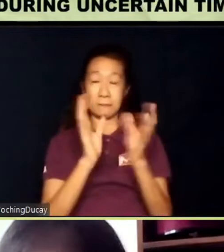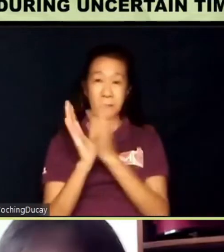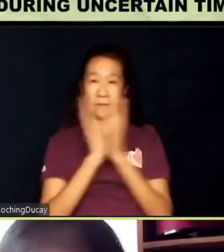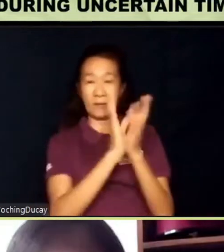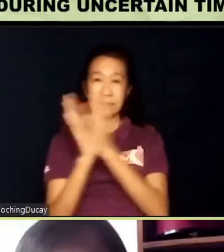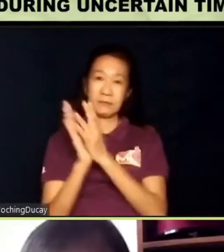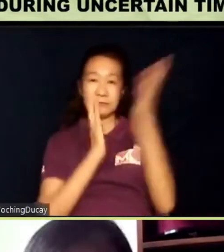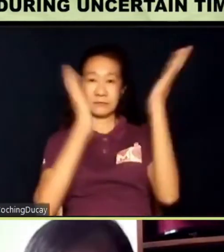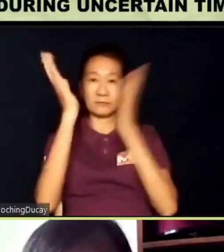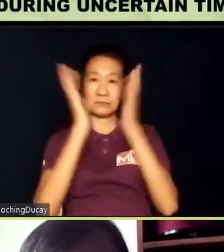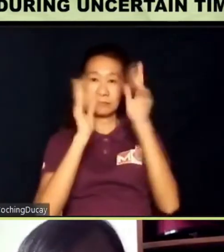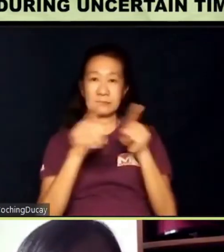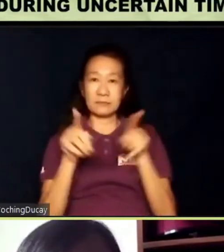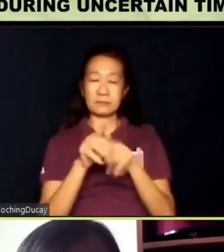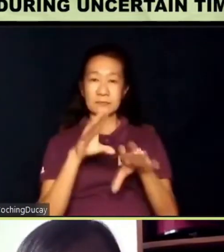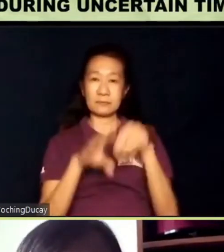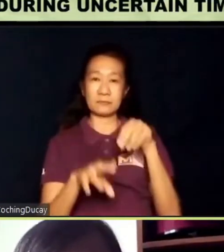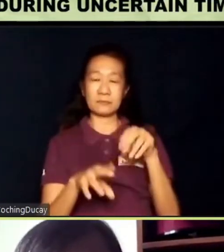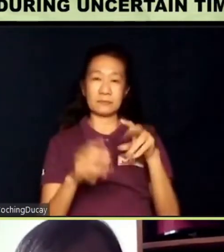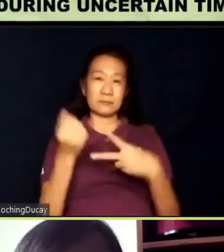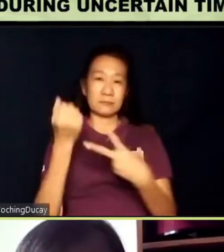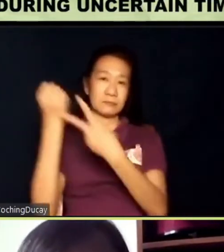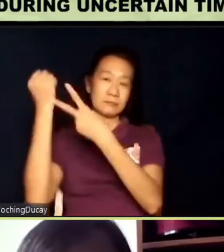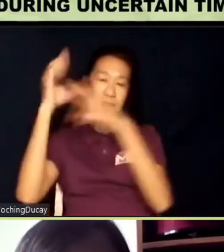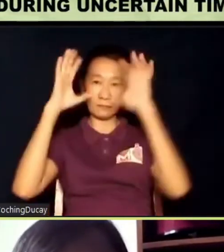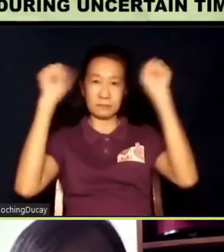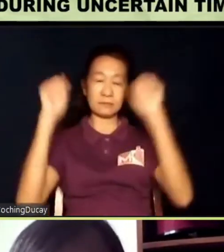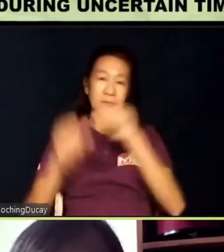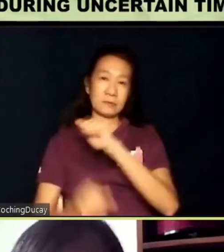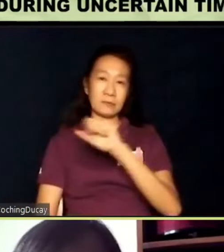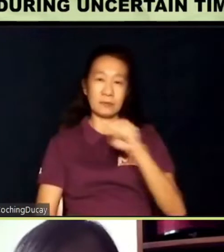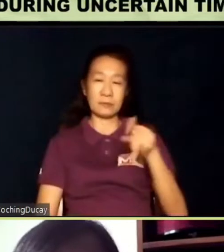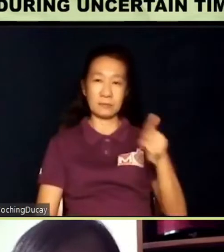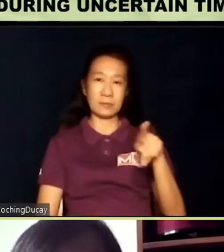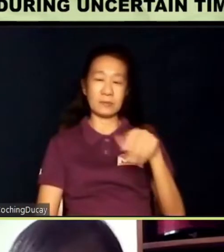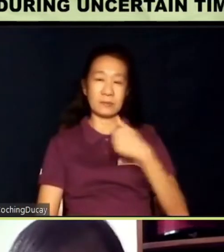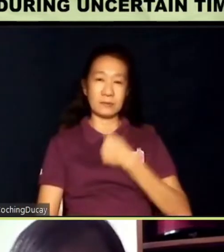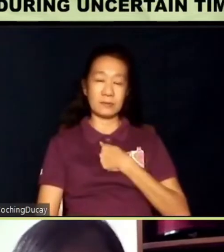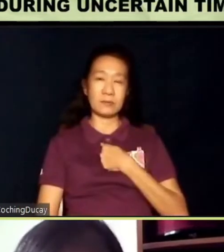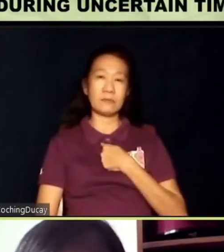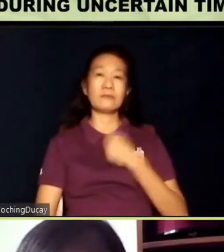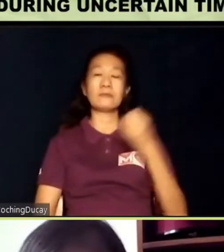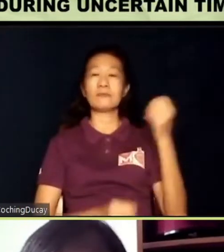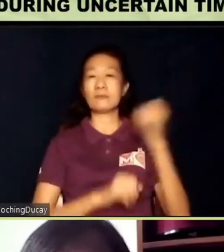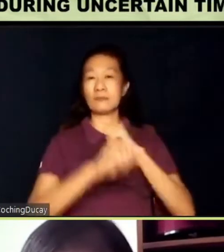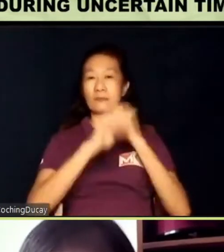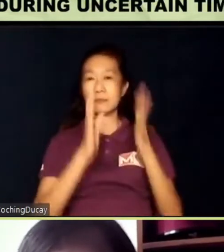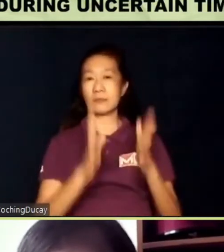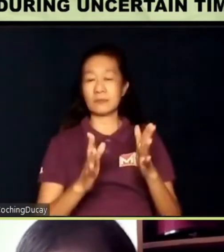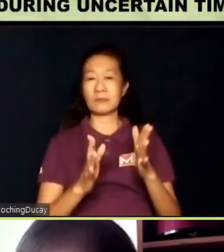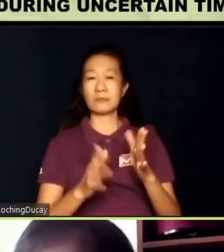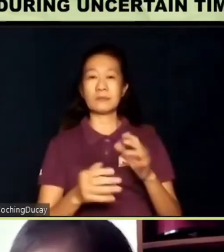serving as an external vice president in the ASP self-advocate circle, and tends to his budding web